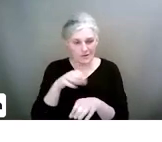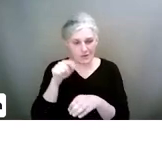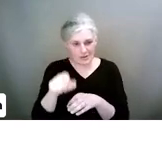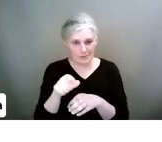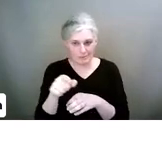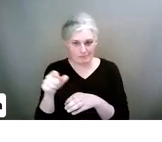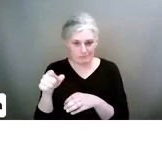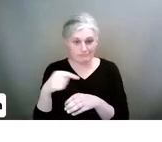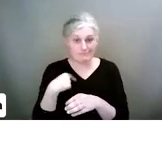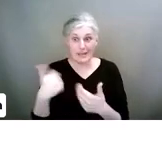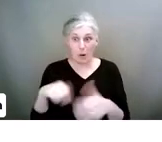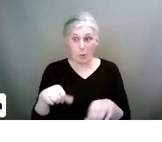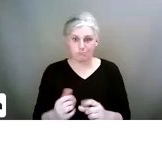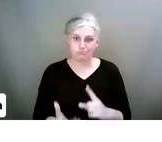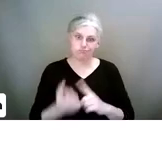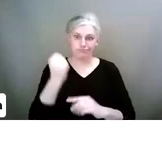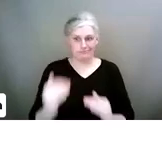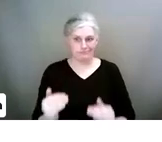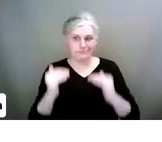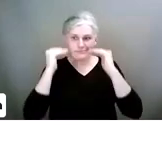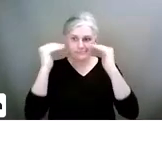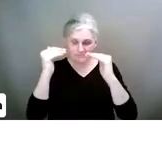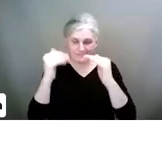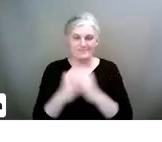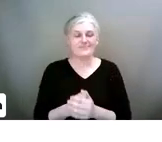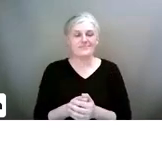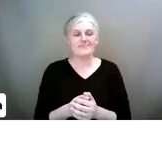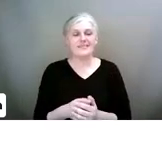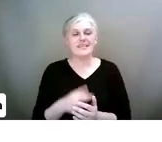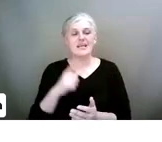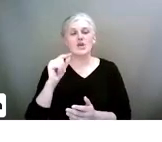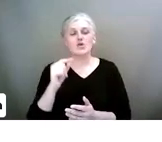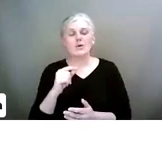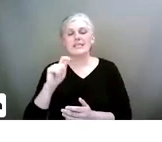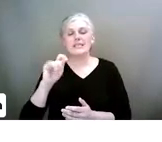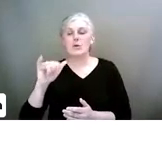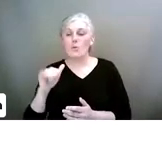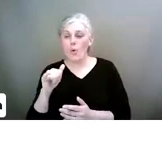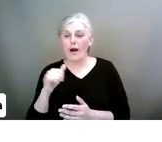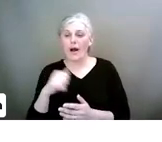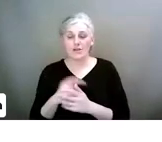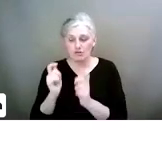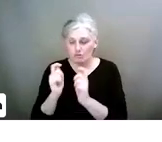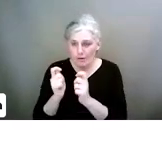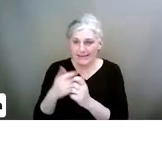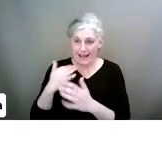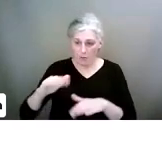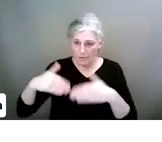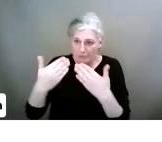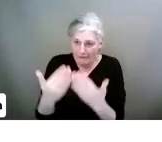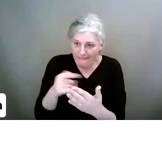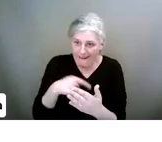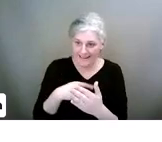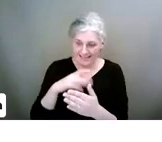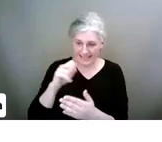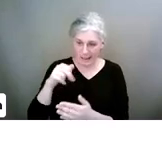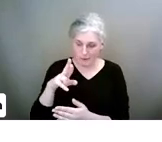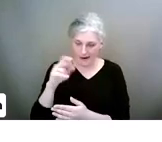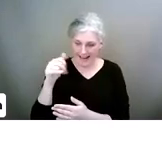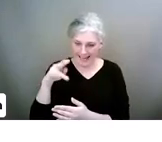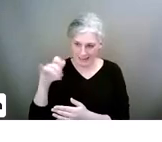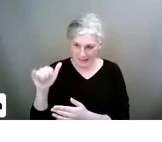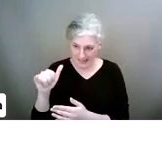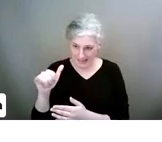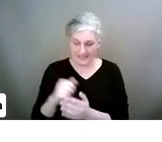Academy. They're now champions. And we had 20 transition years in being trained on how to deliver the Cyber Academy. Any